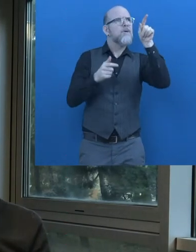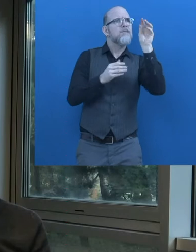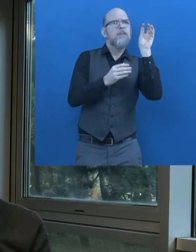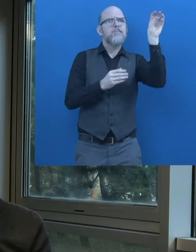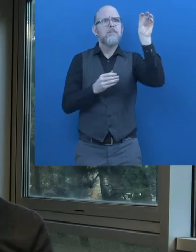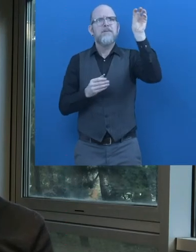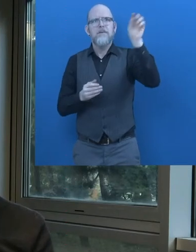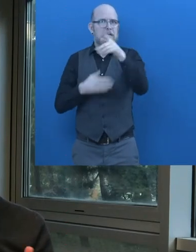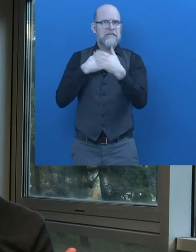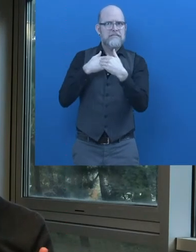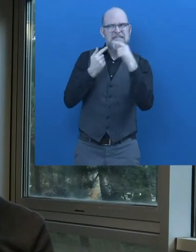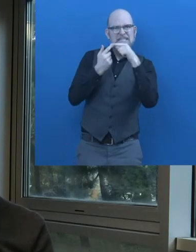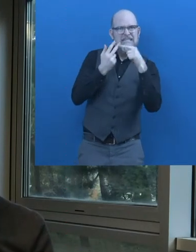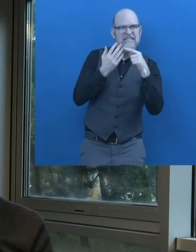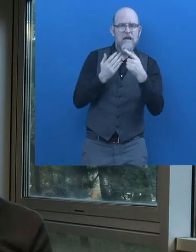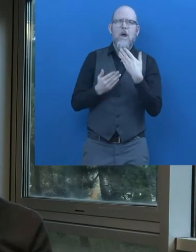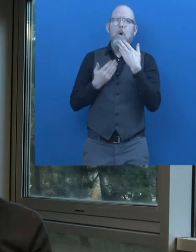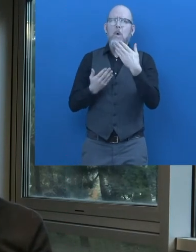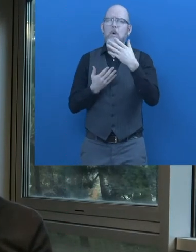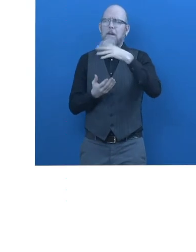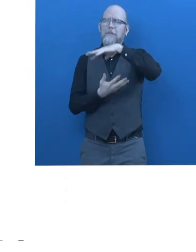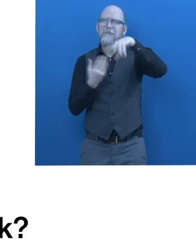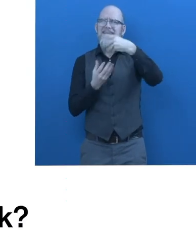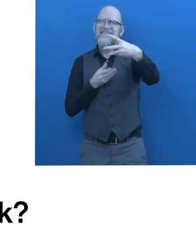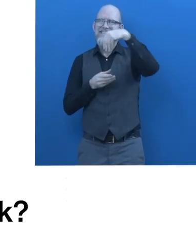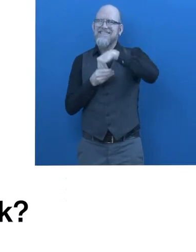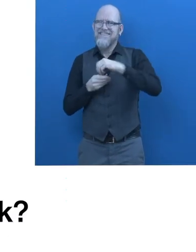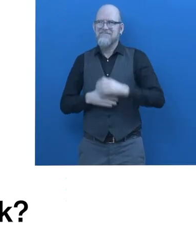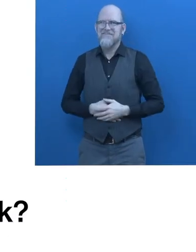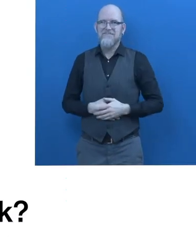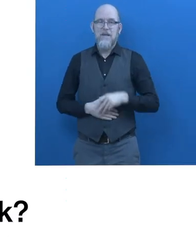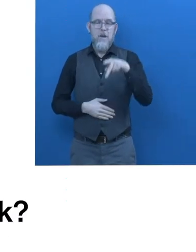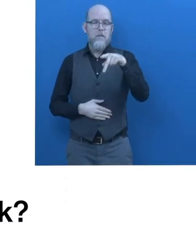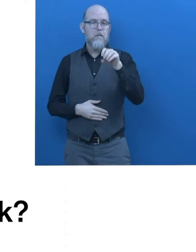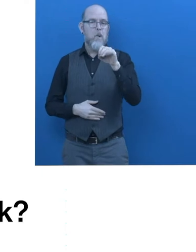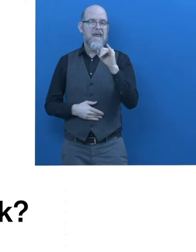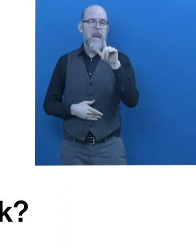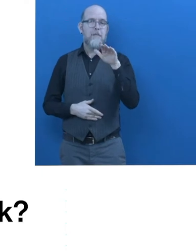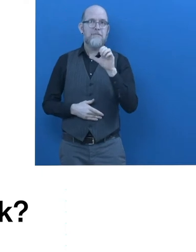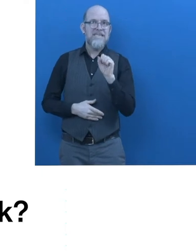visual disabled community. I think this is a great mixture for us. How does Poilabs work?